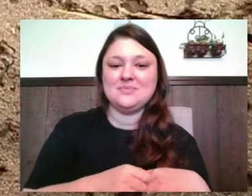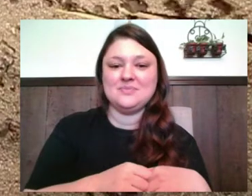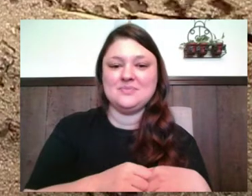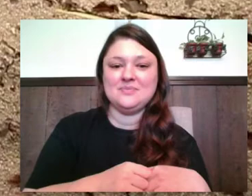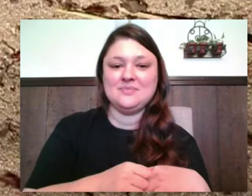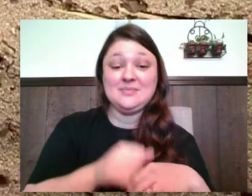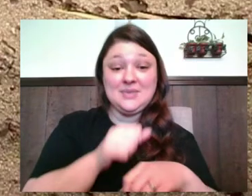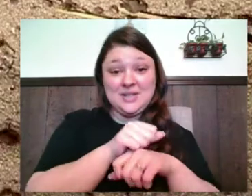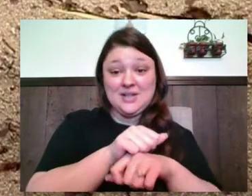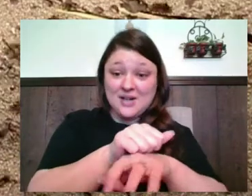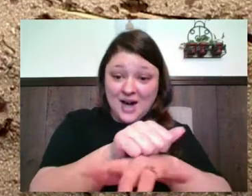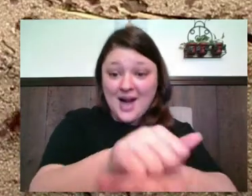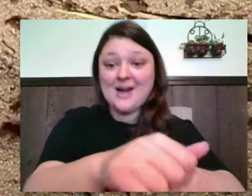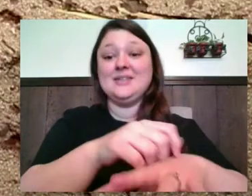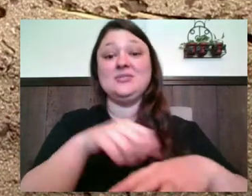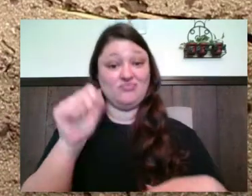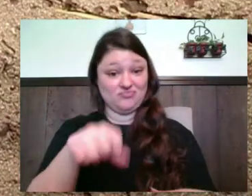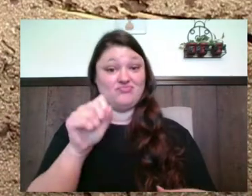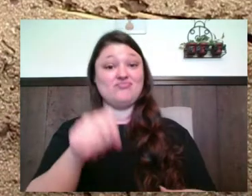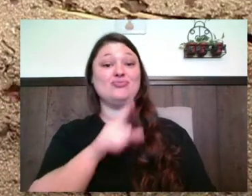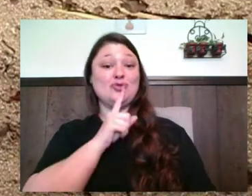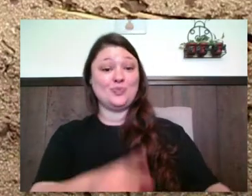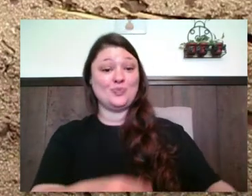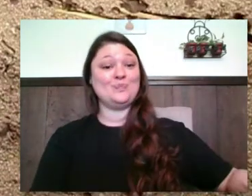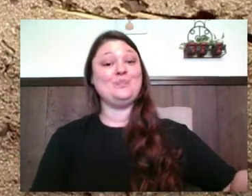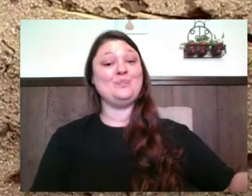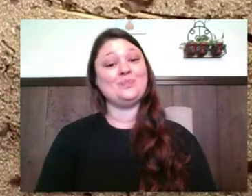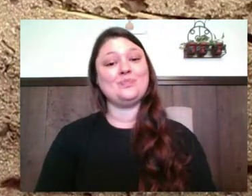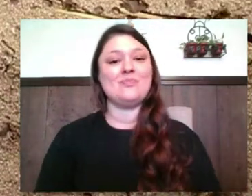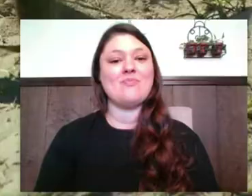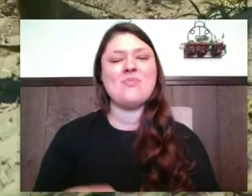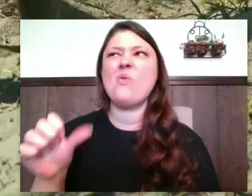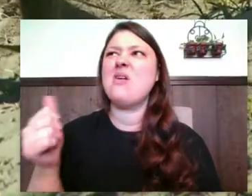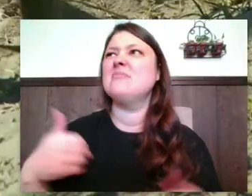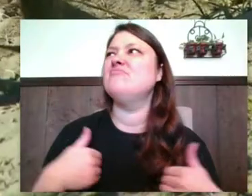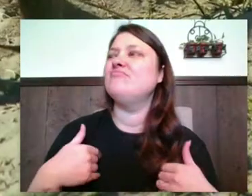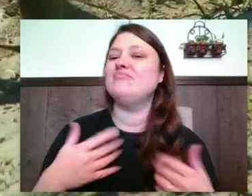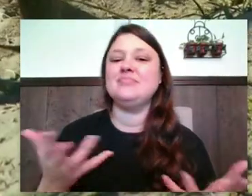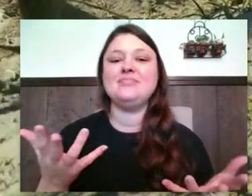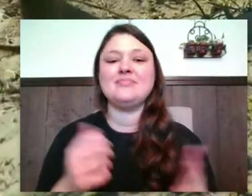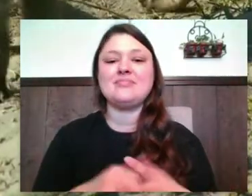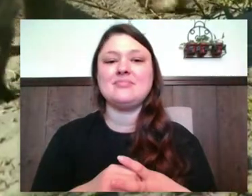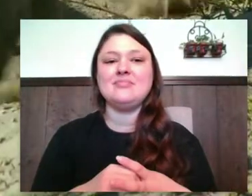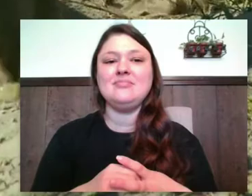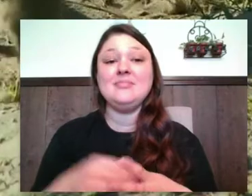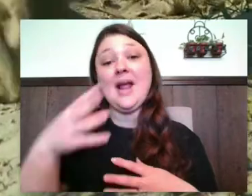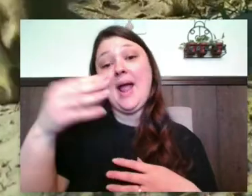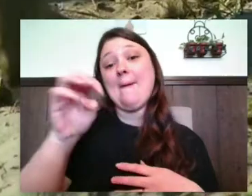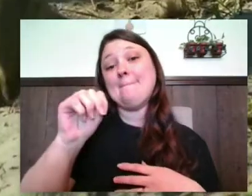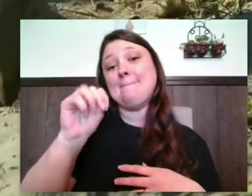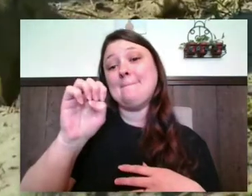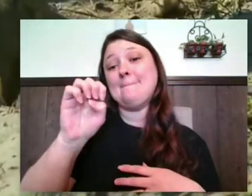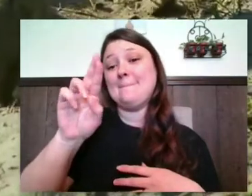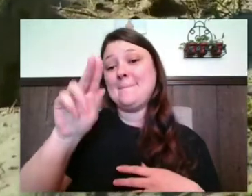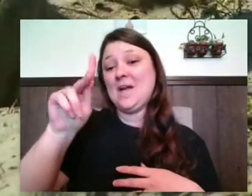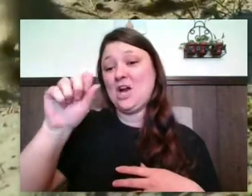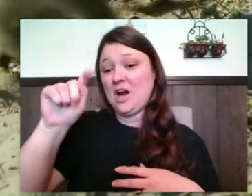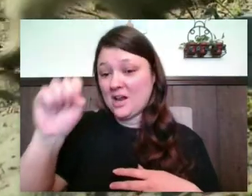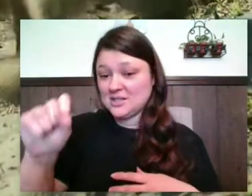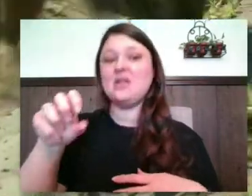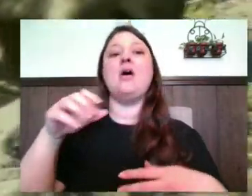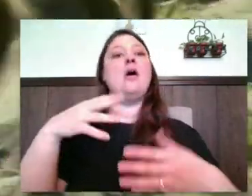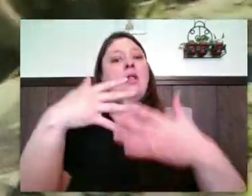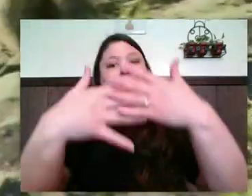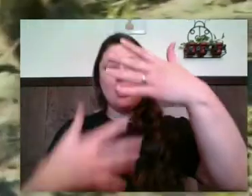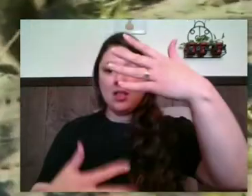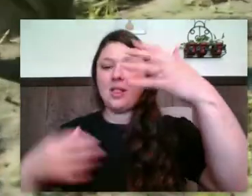ants, ants, and meerkats. The list could go